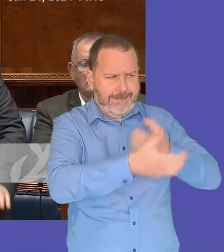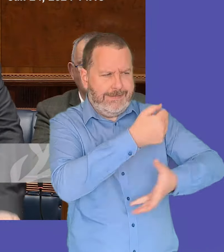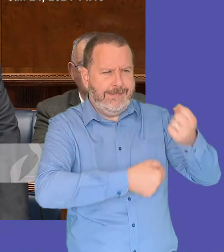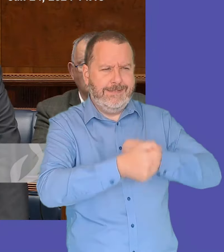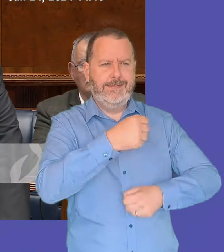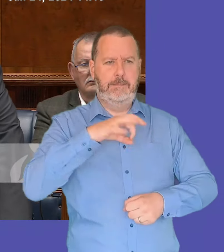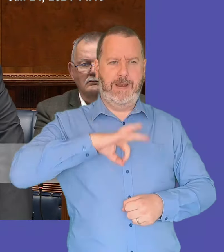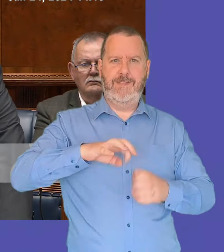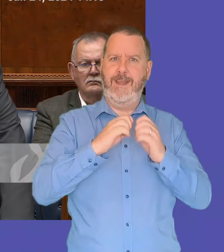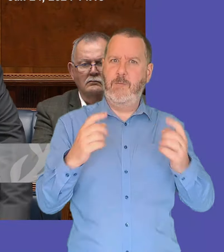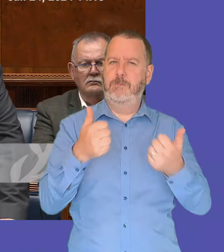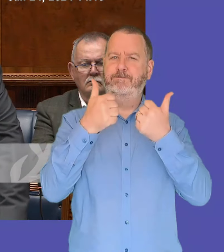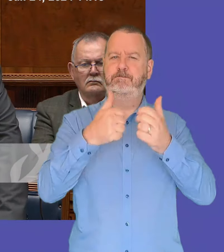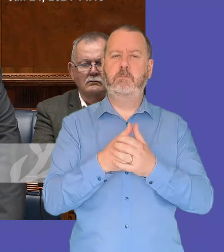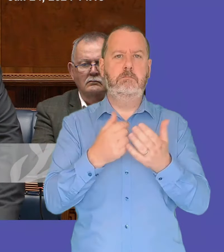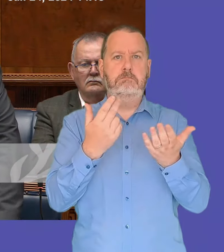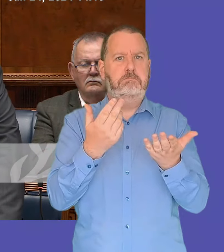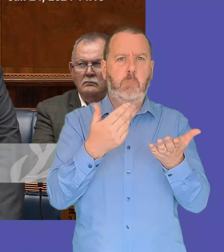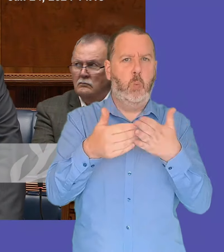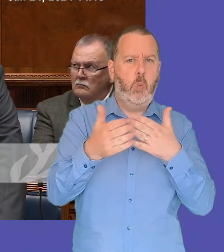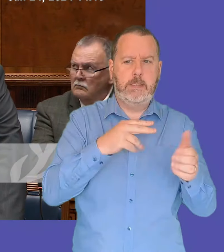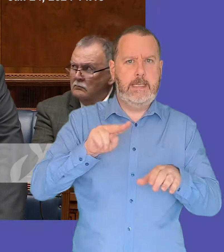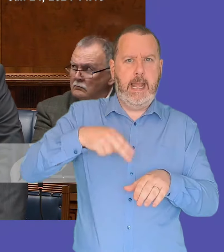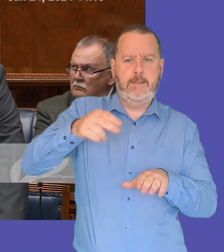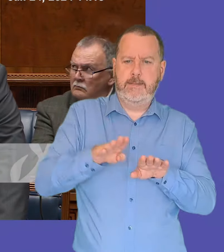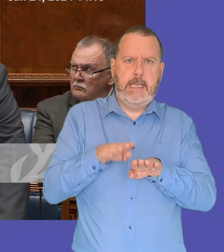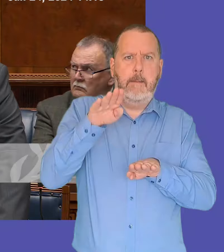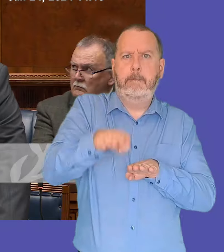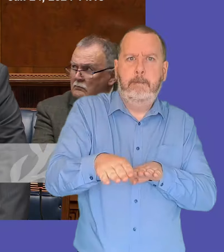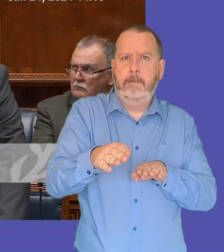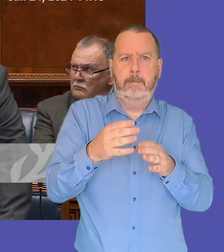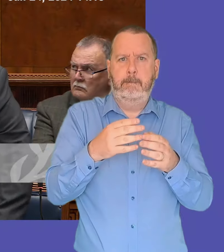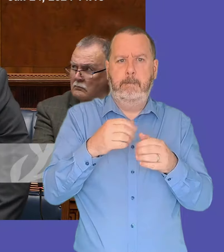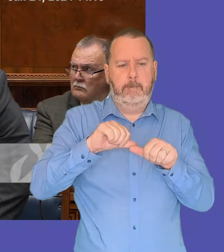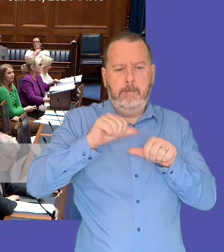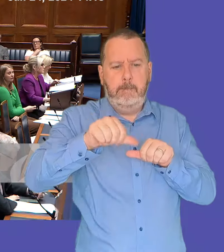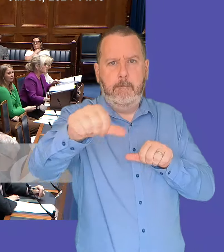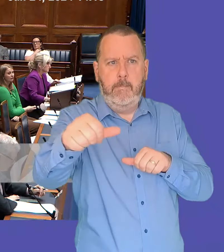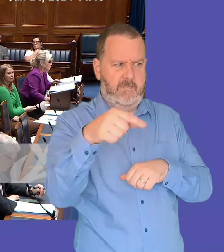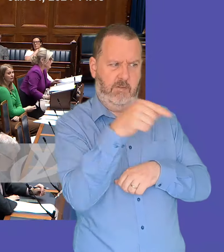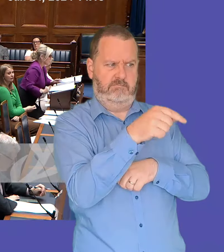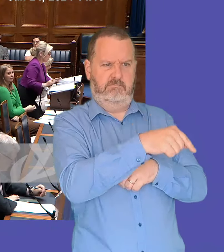all as such first minister can you outline the next steps in moving forward with that